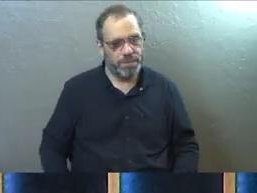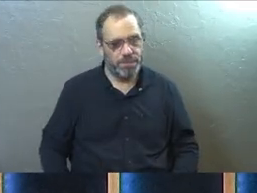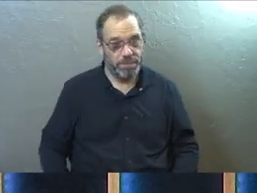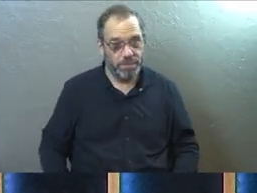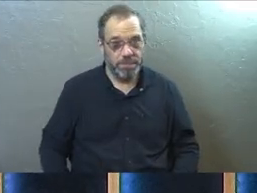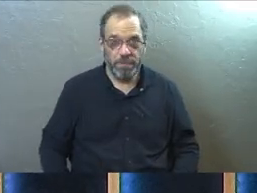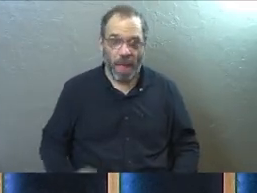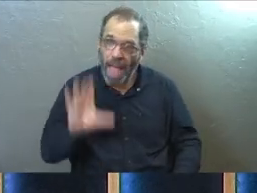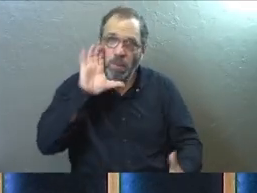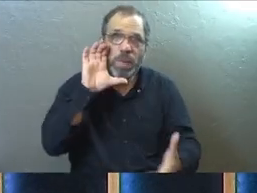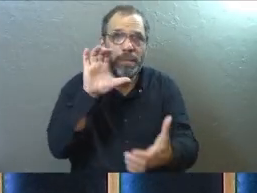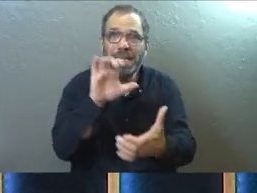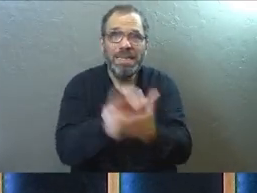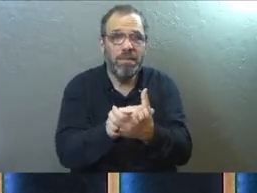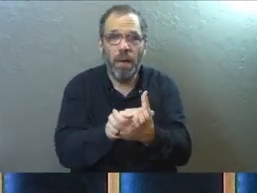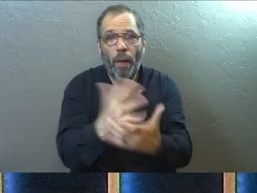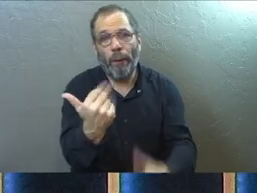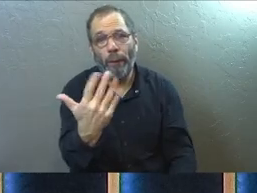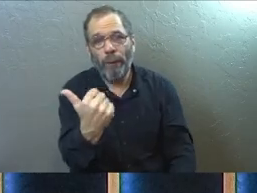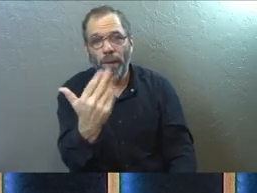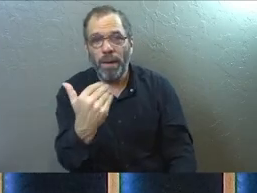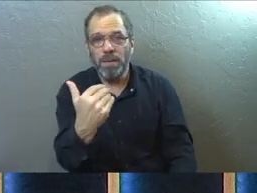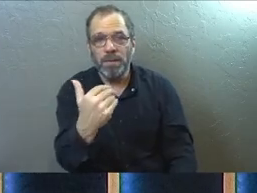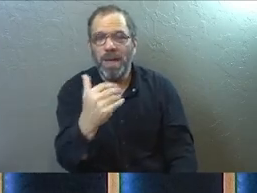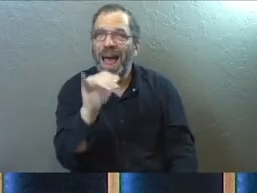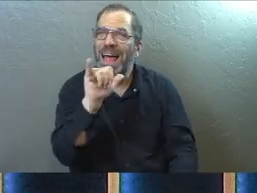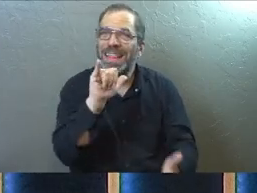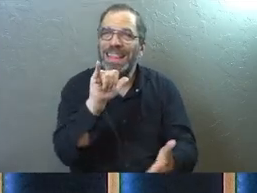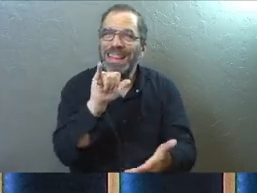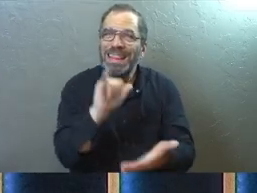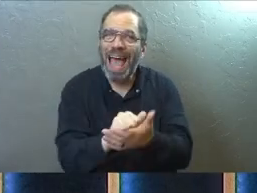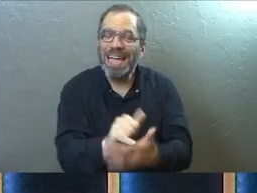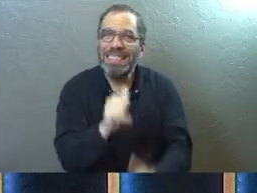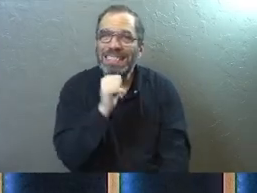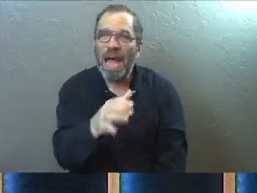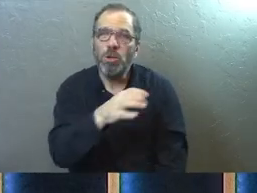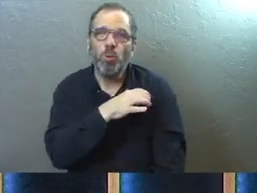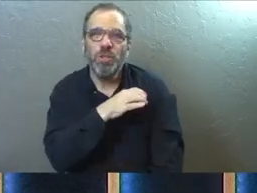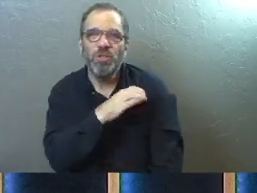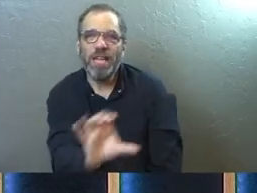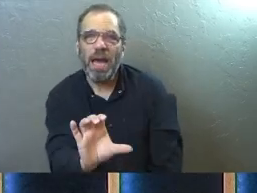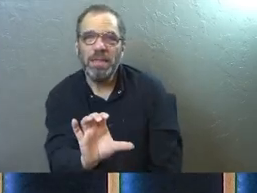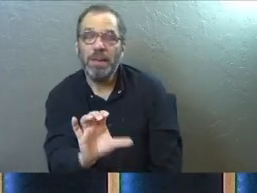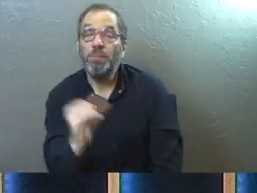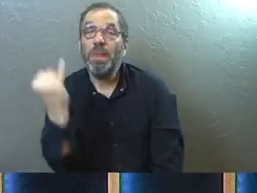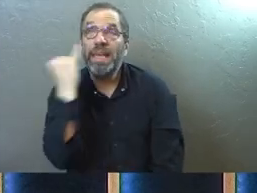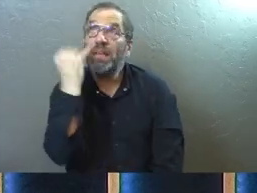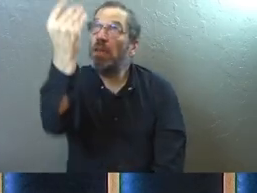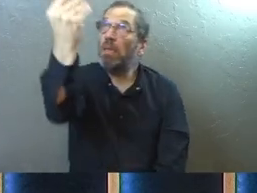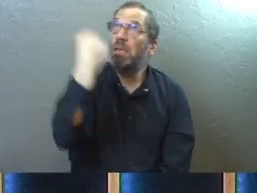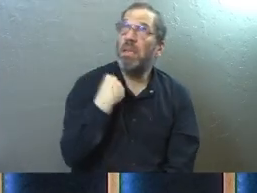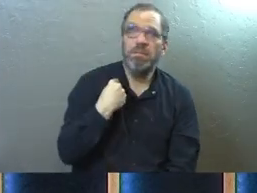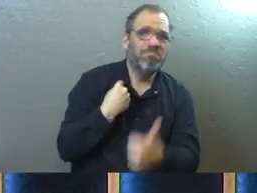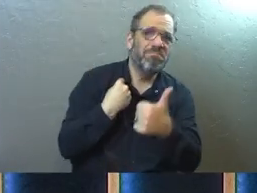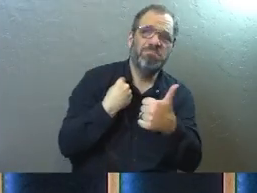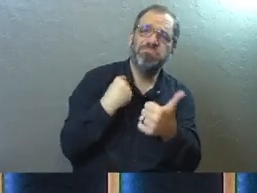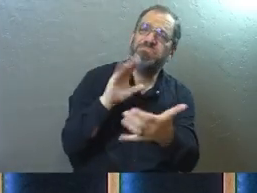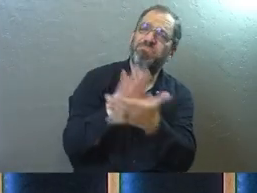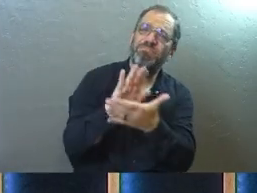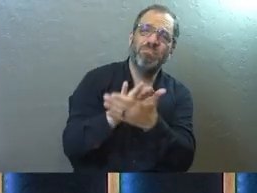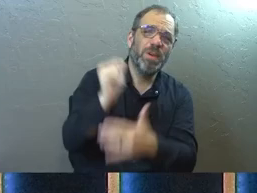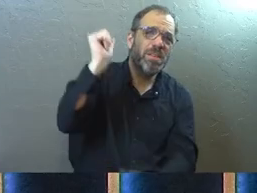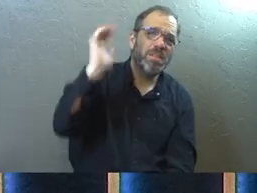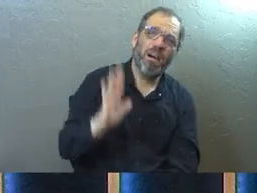And we bought into that. That's not Christianity. Christianity. If God gives us that, praise God.